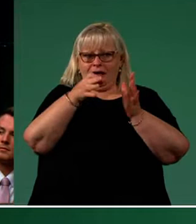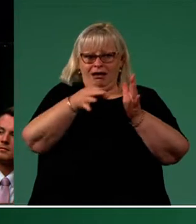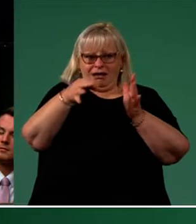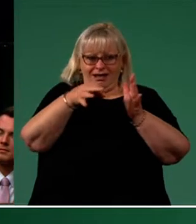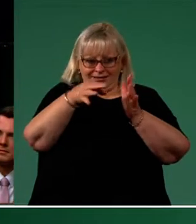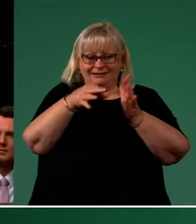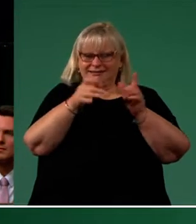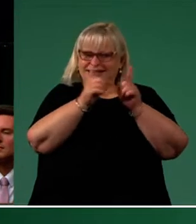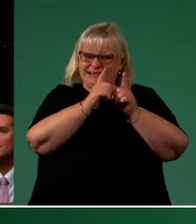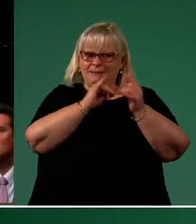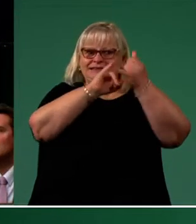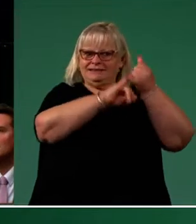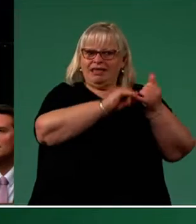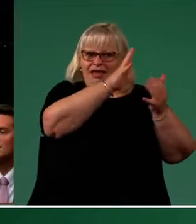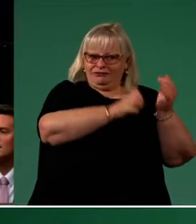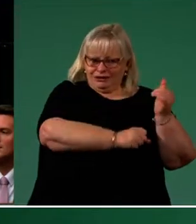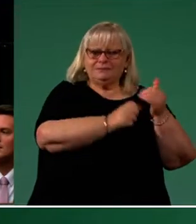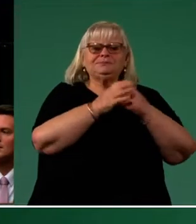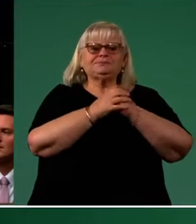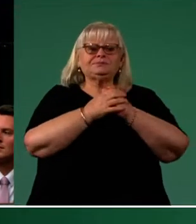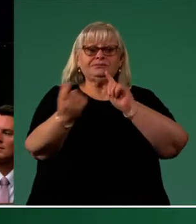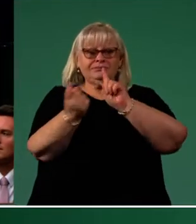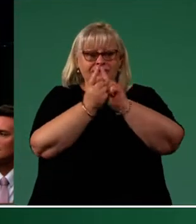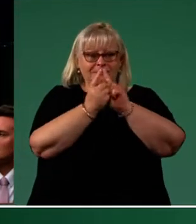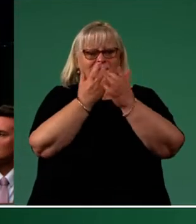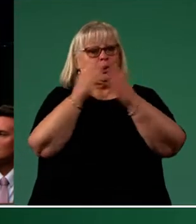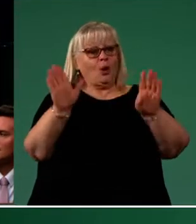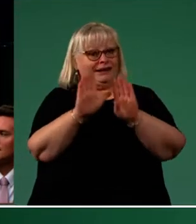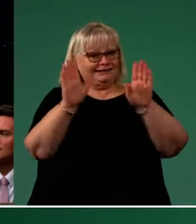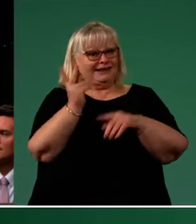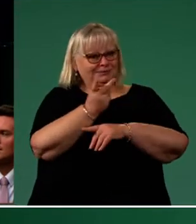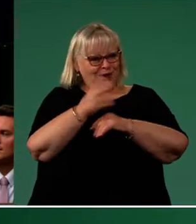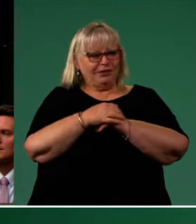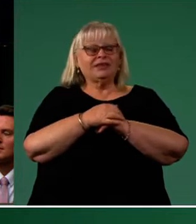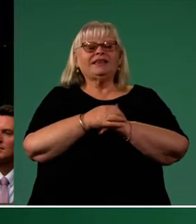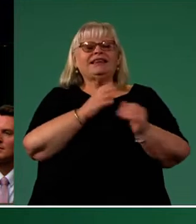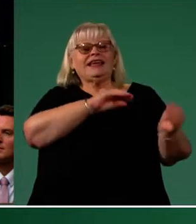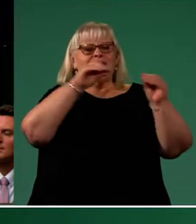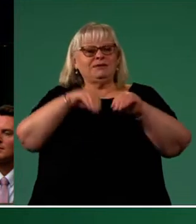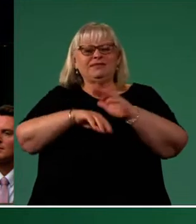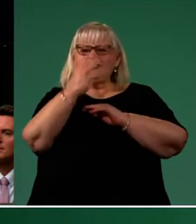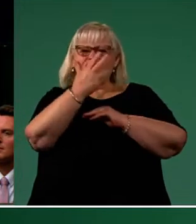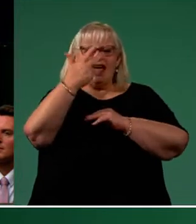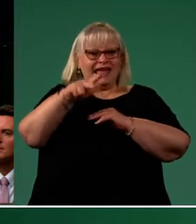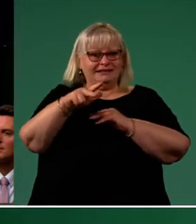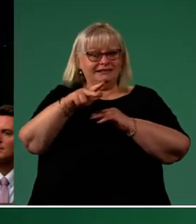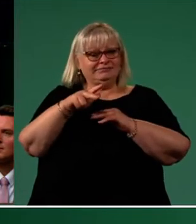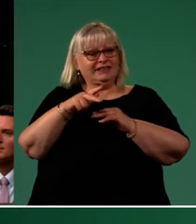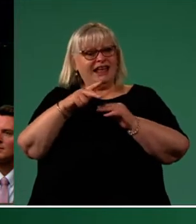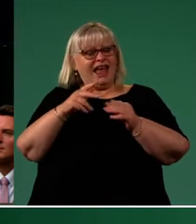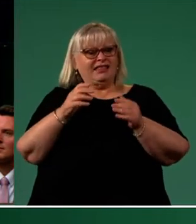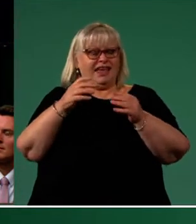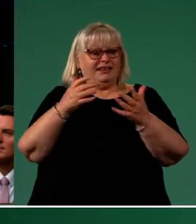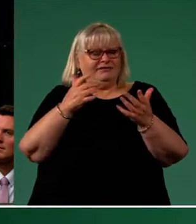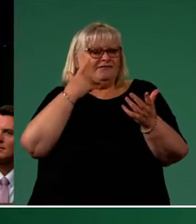island off the eastern coast of Africa, met my father on a holiday. She settled here in the 80s and my parents set up a home